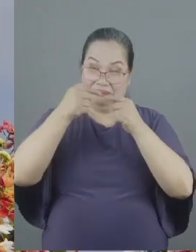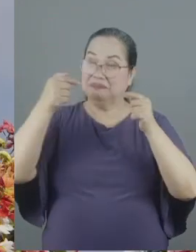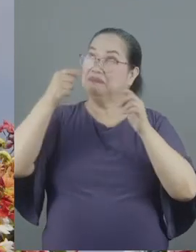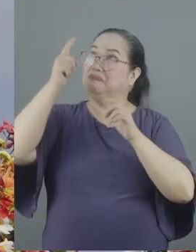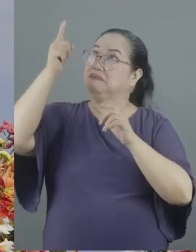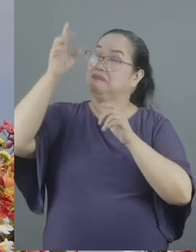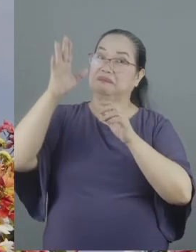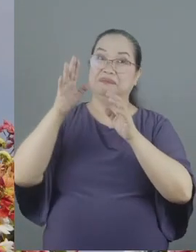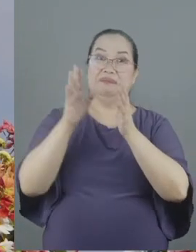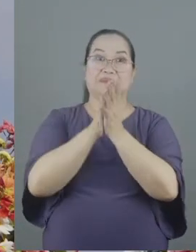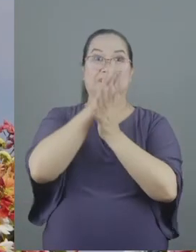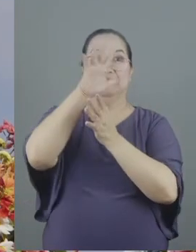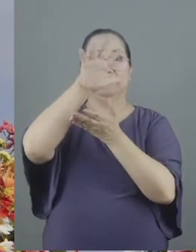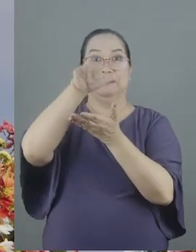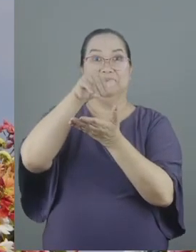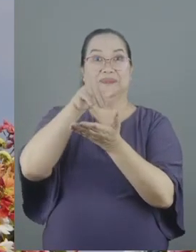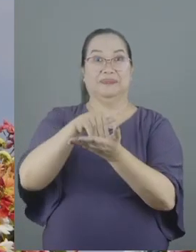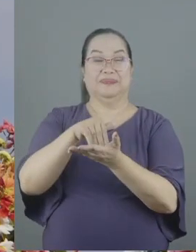in our midst